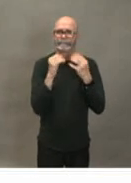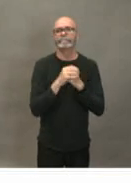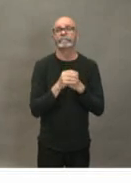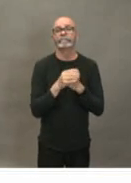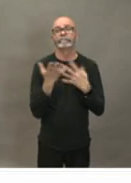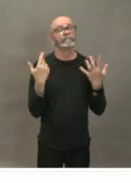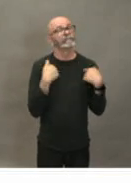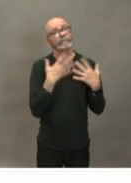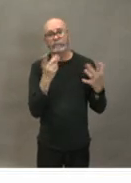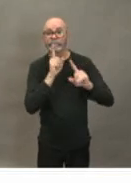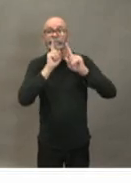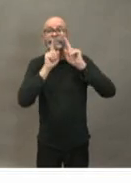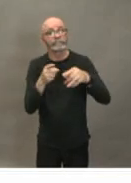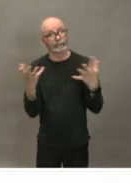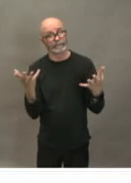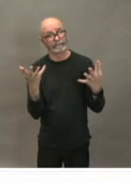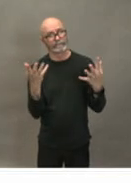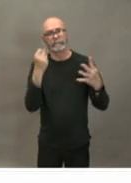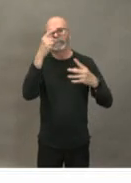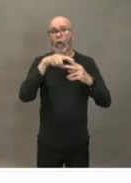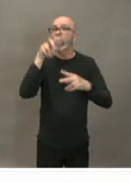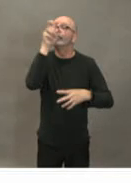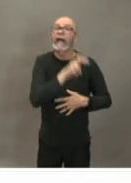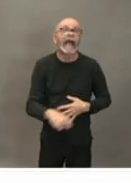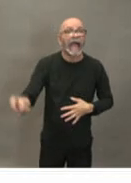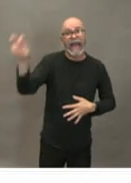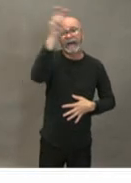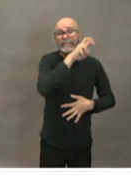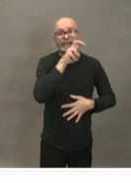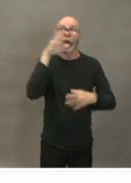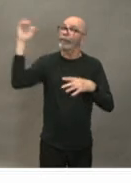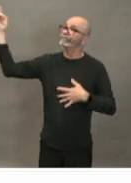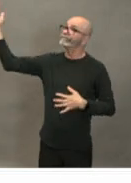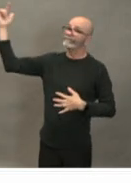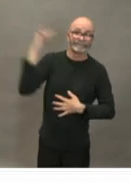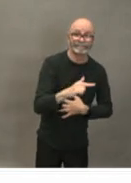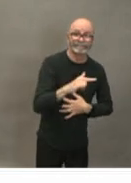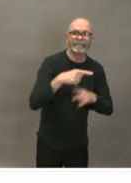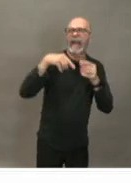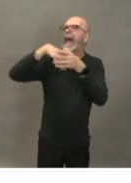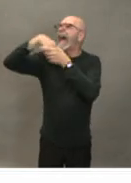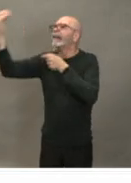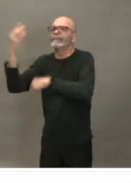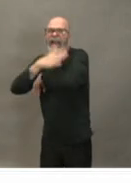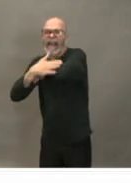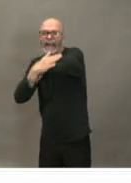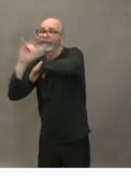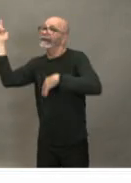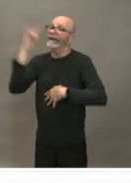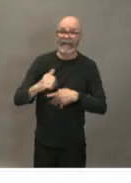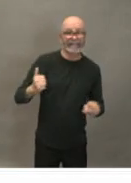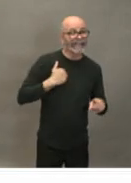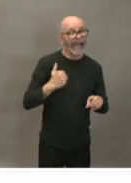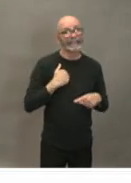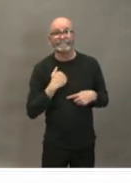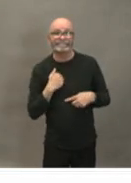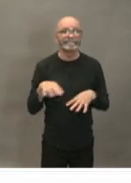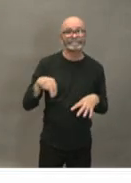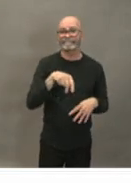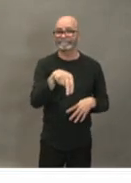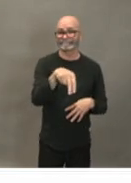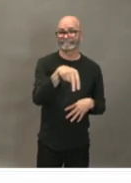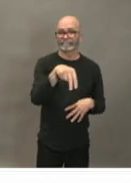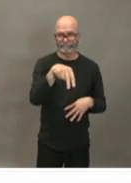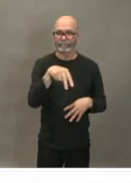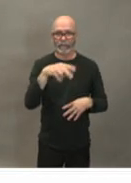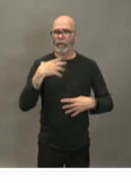travelers coming in to canada and coming into nova scotia making sure we have strong border measures at our